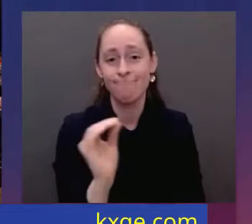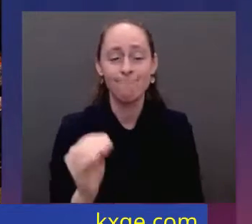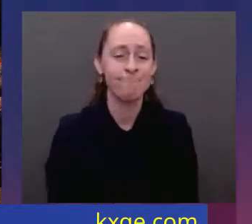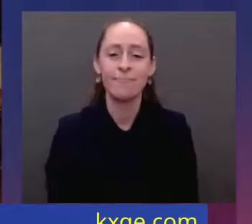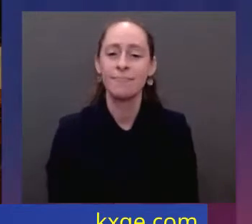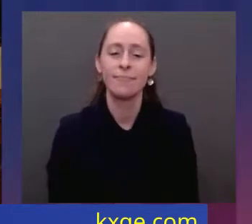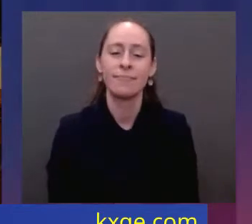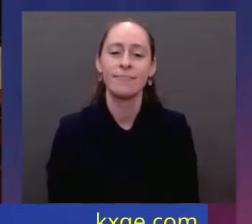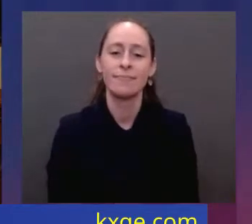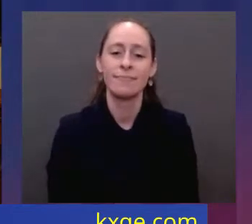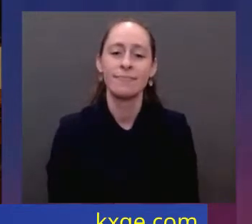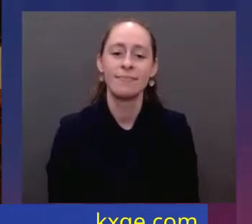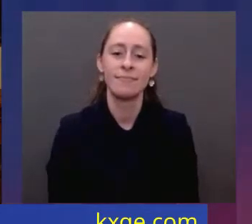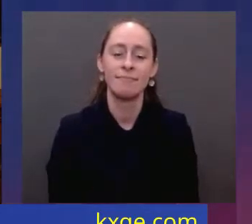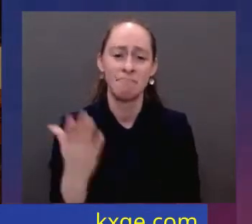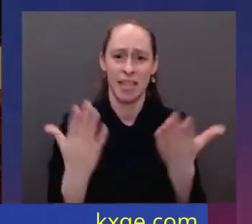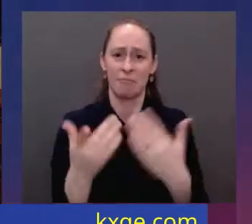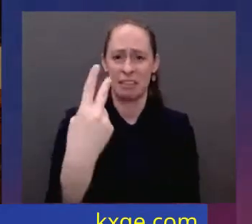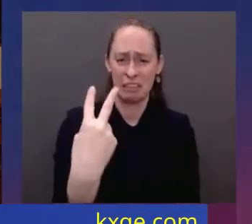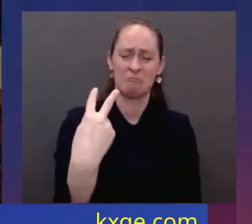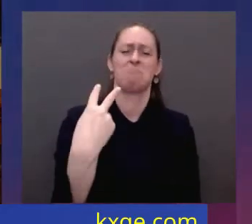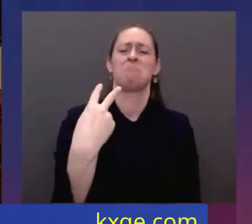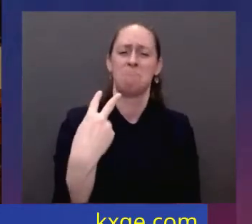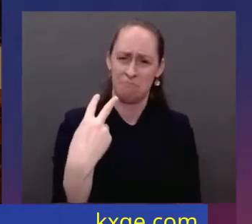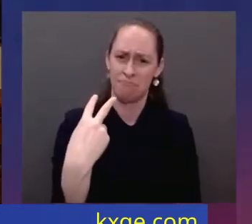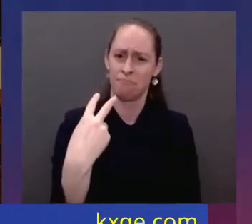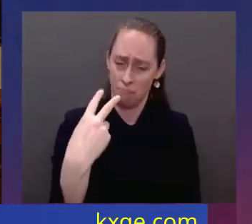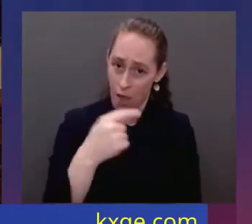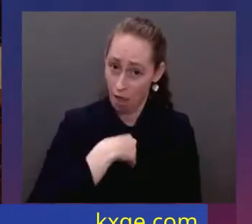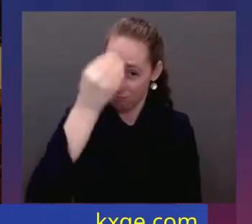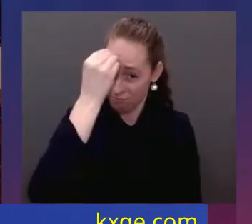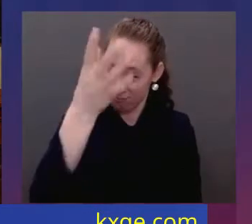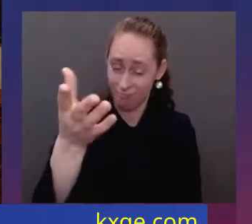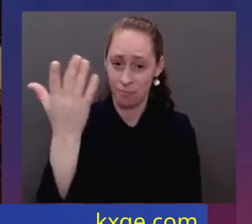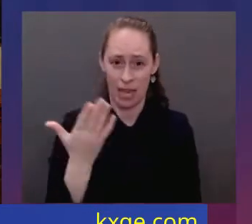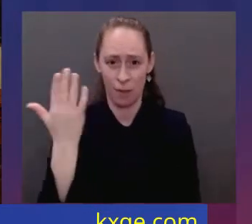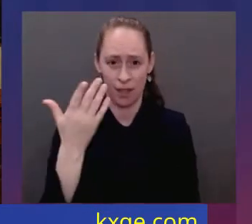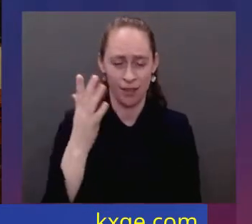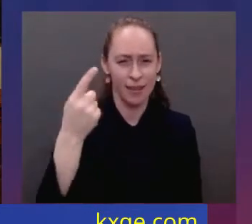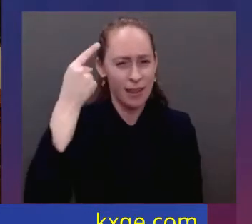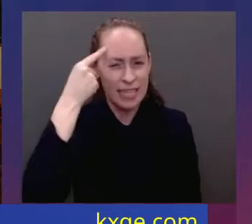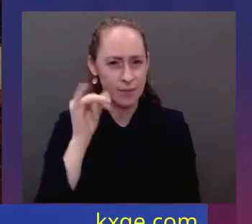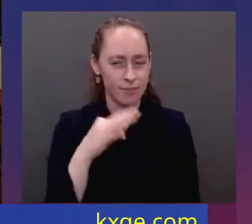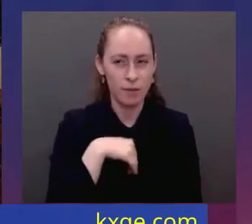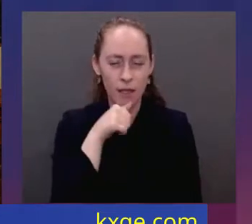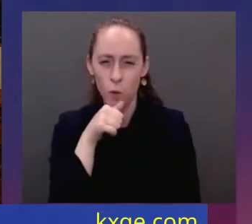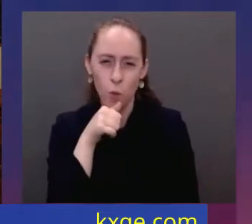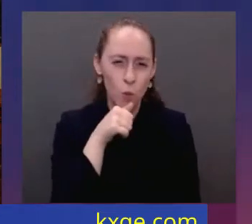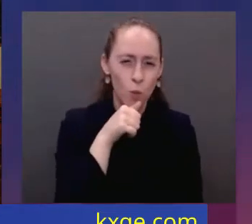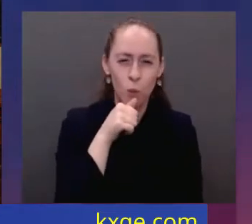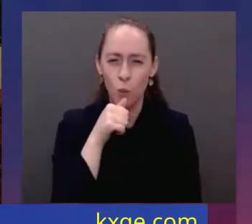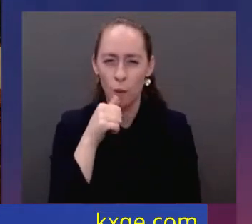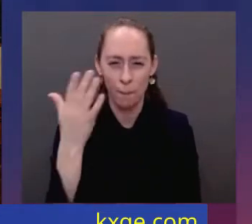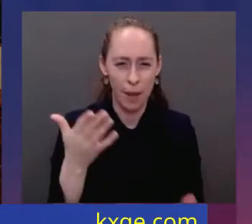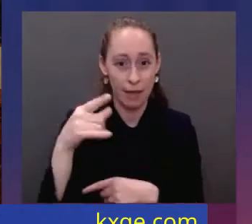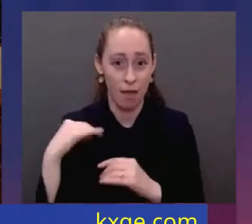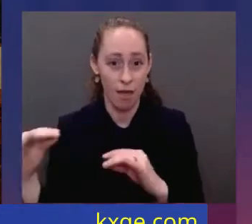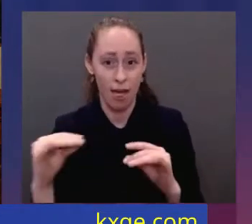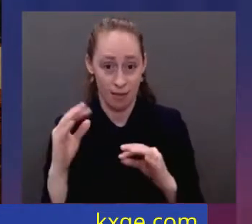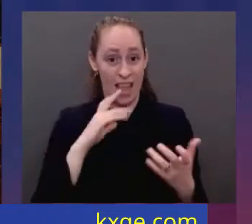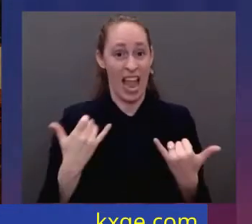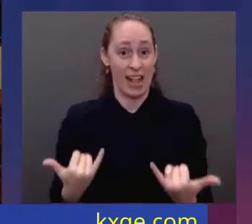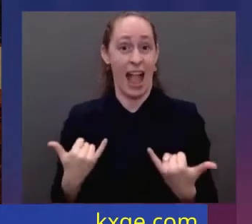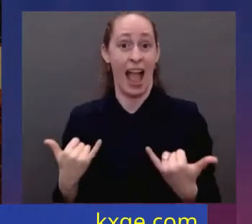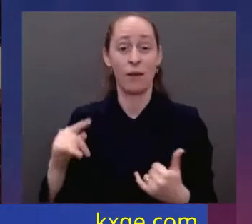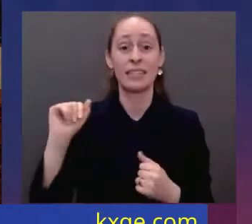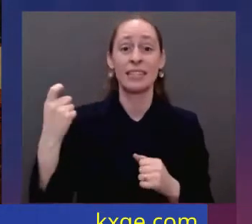but my guess is if we took a secret ballot in this floor, that we'd all agree that the present tax system ain't fair. We have to fix it.